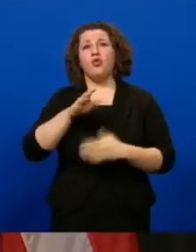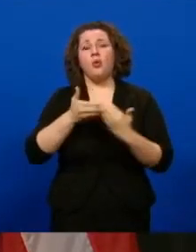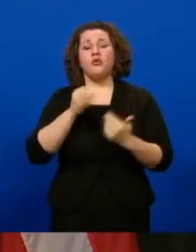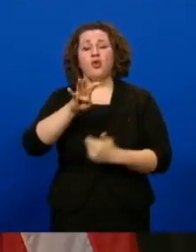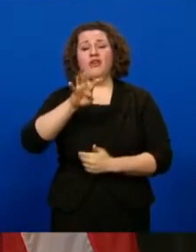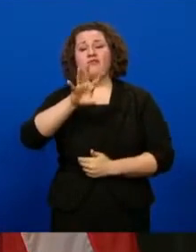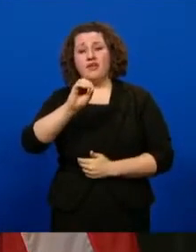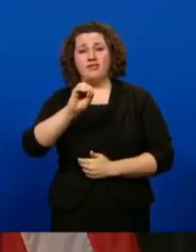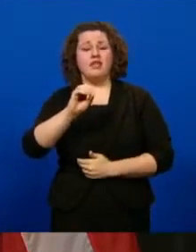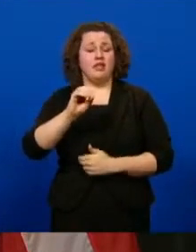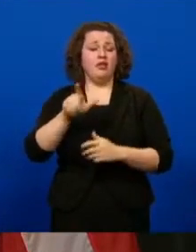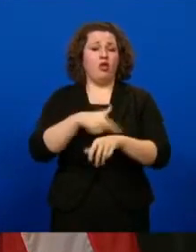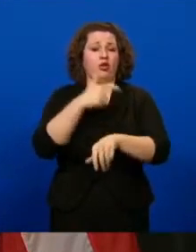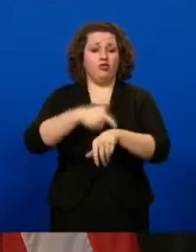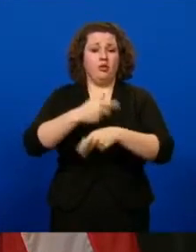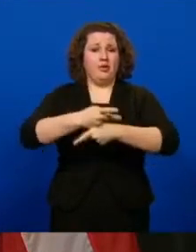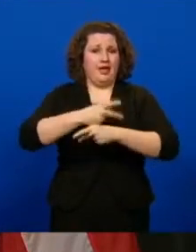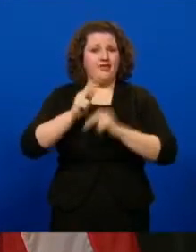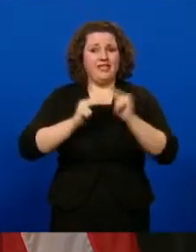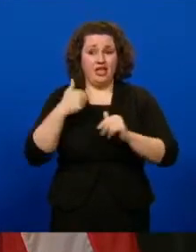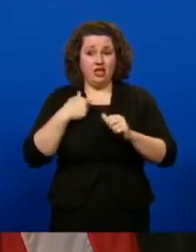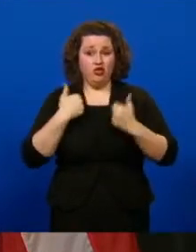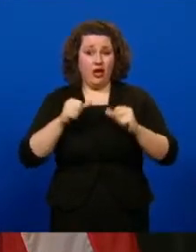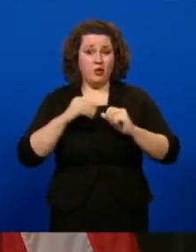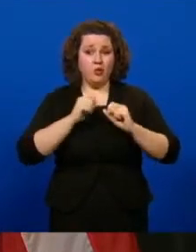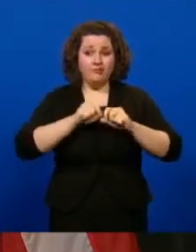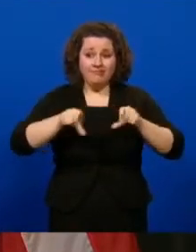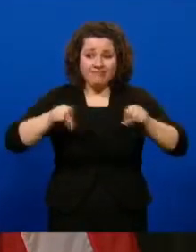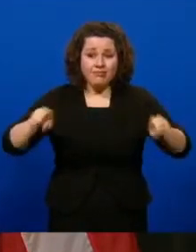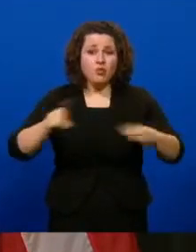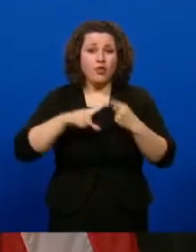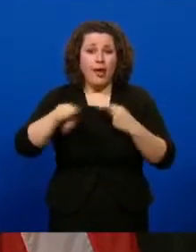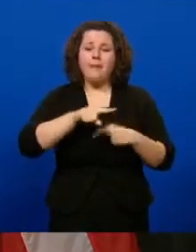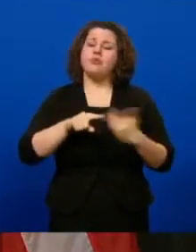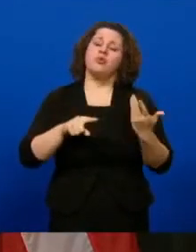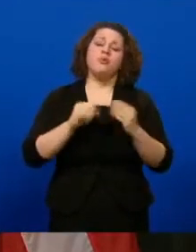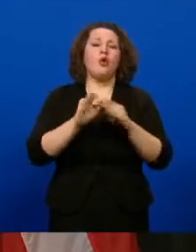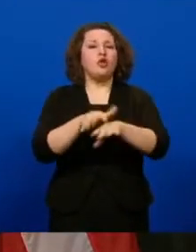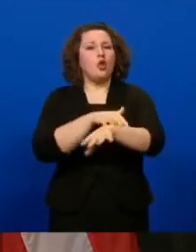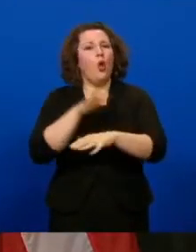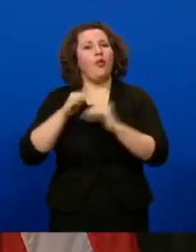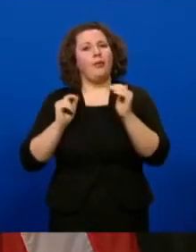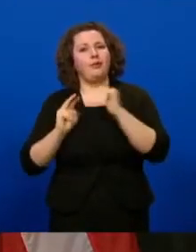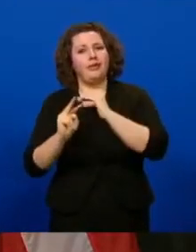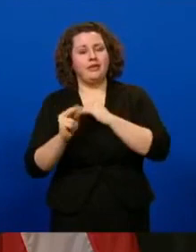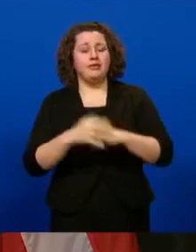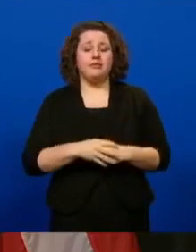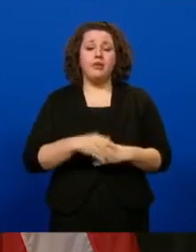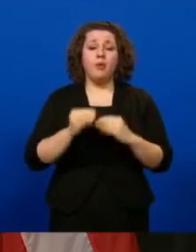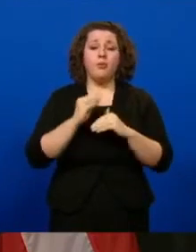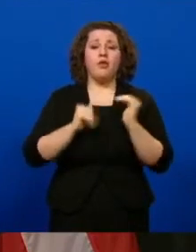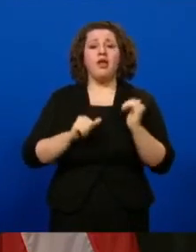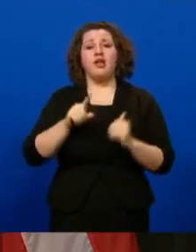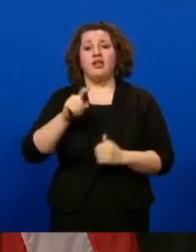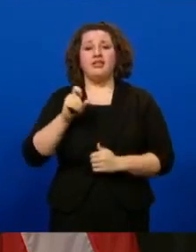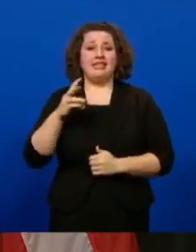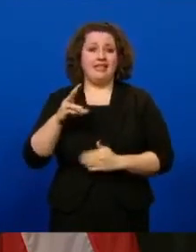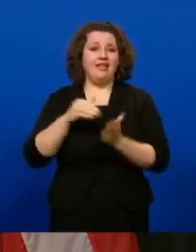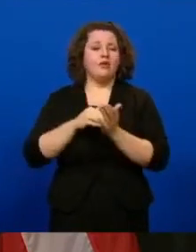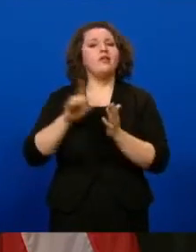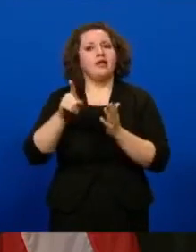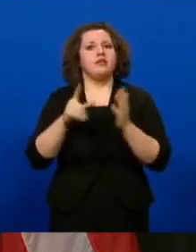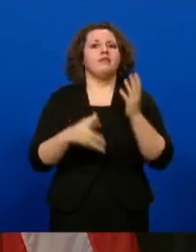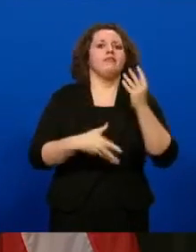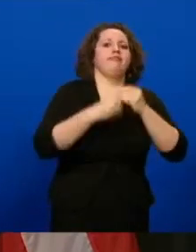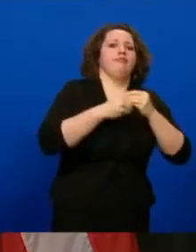care facilities has been slower than anticipated. Nearly 116,000 doses, and that's in addition